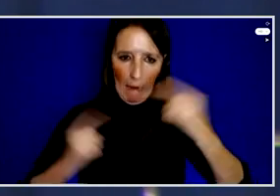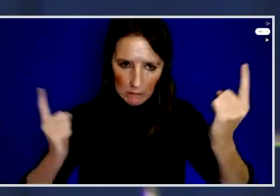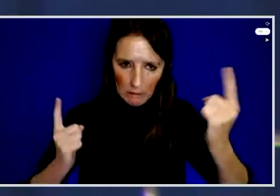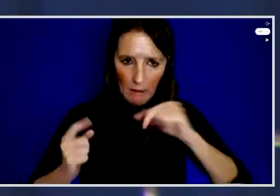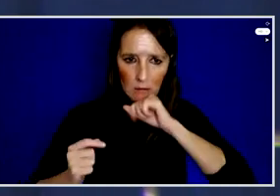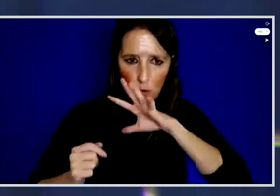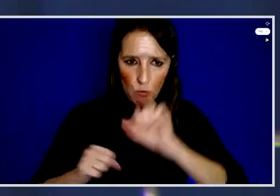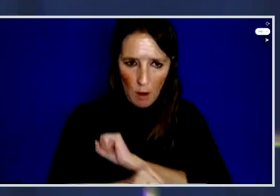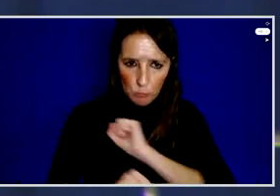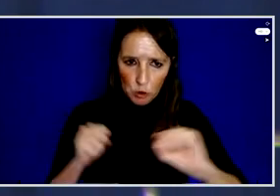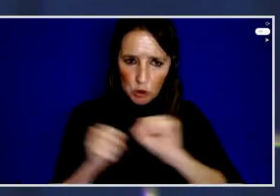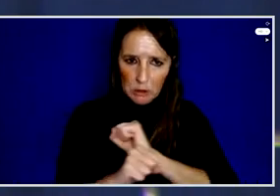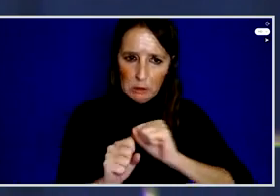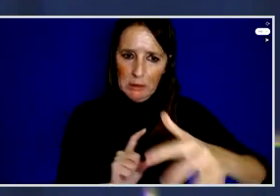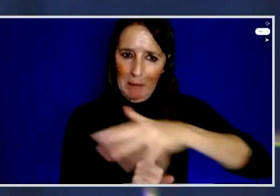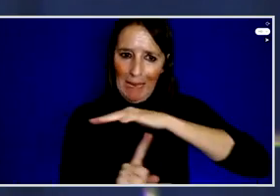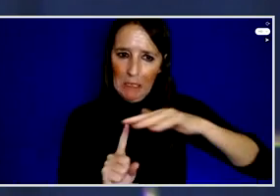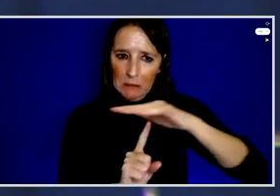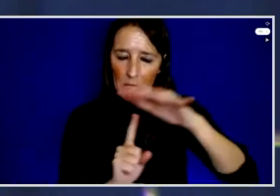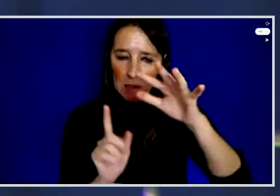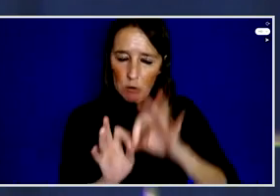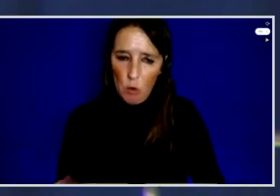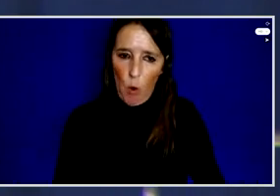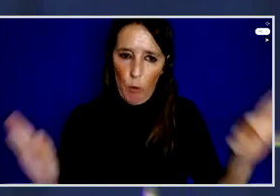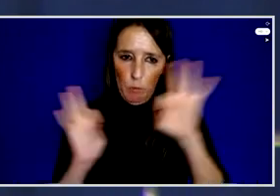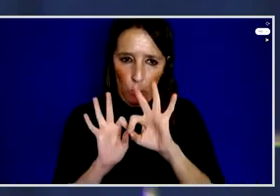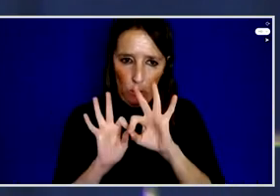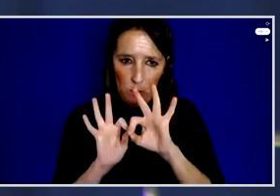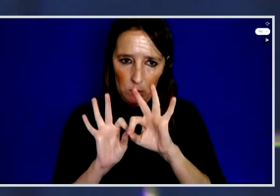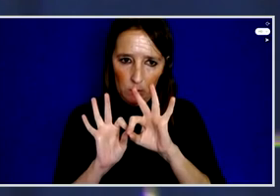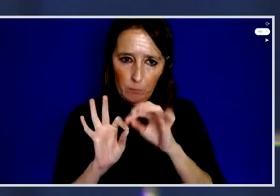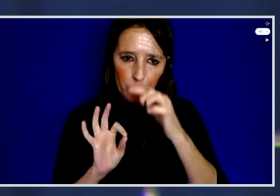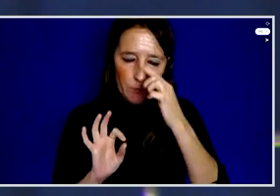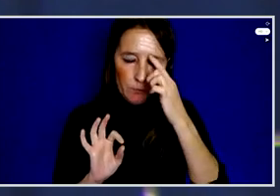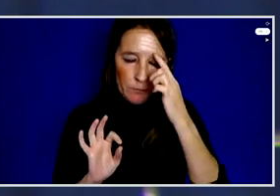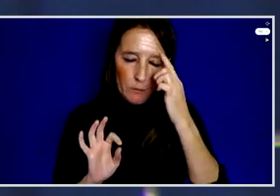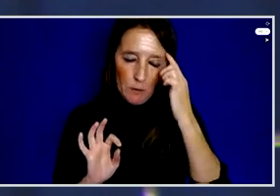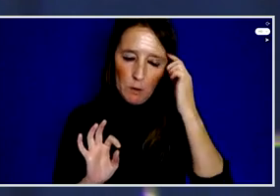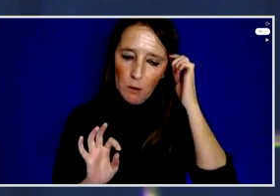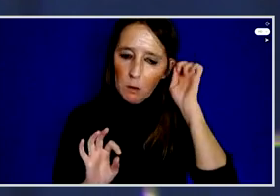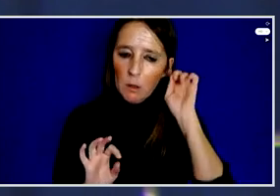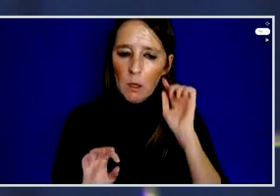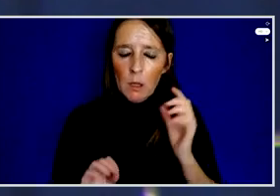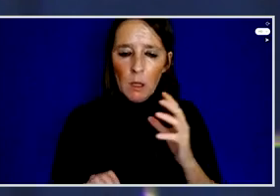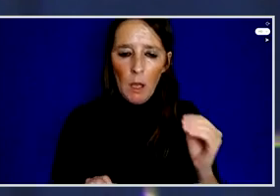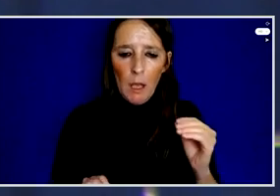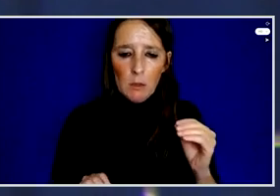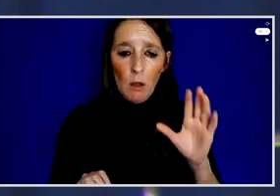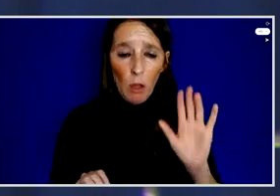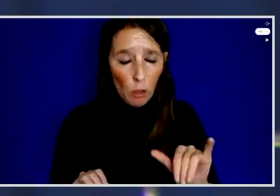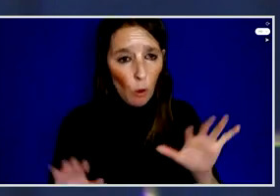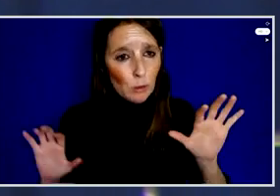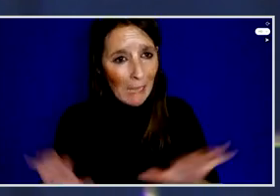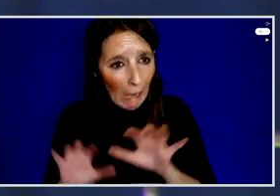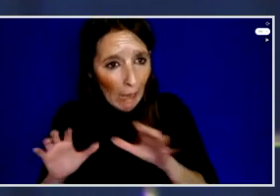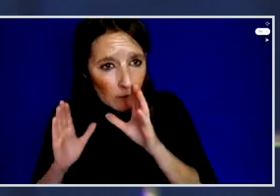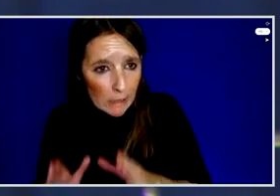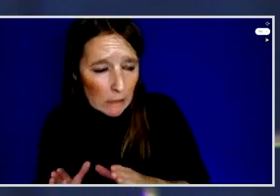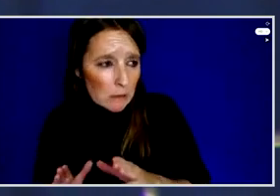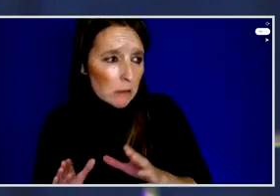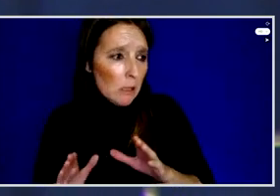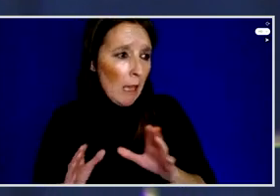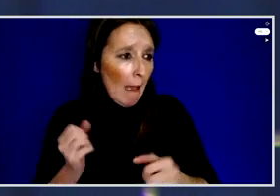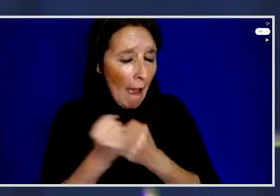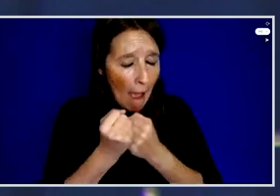and it is one that makes the activists and the advocates for anti